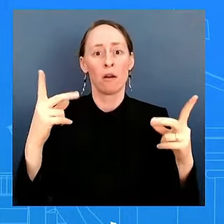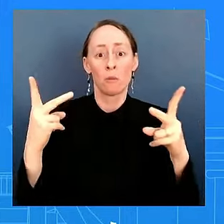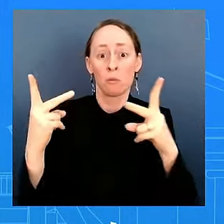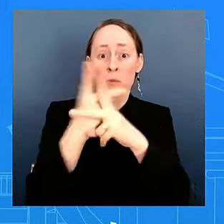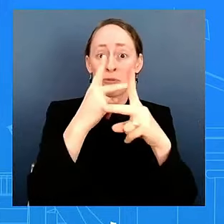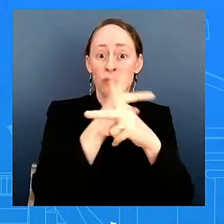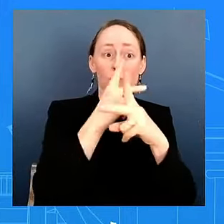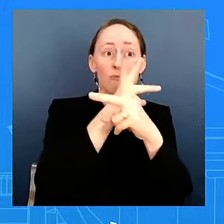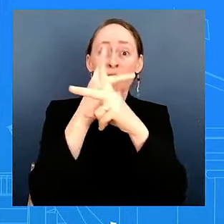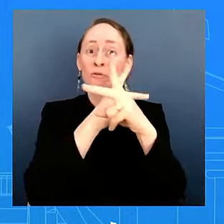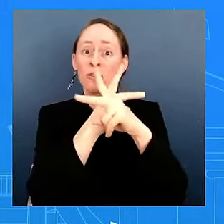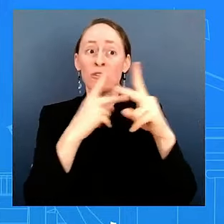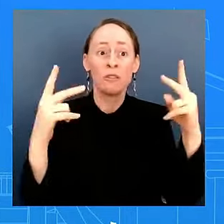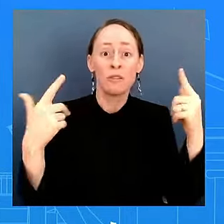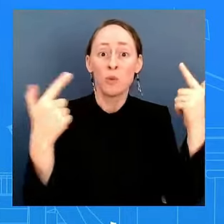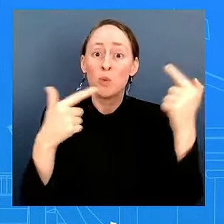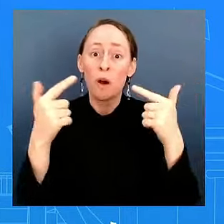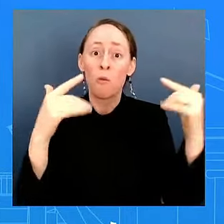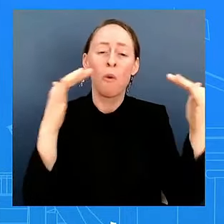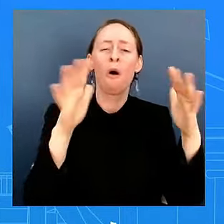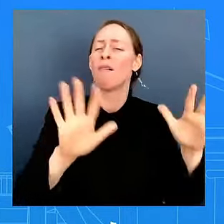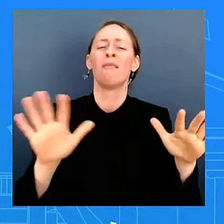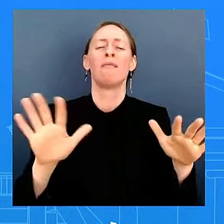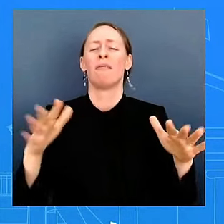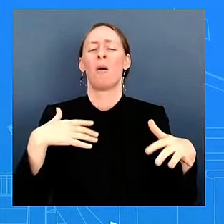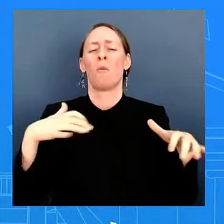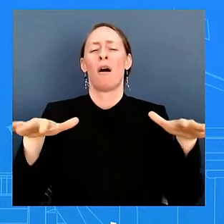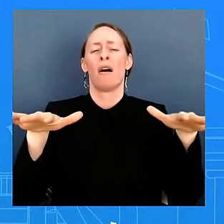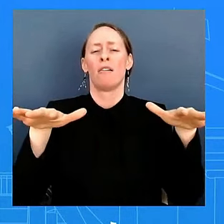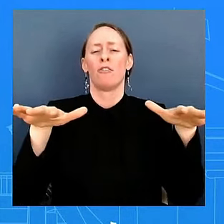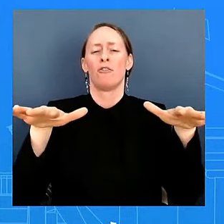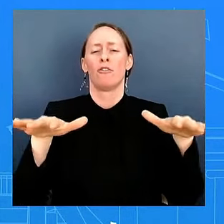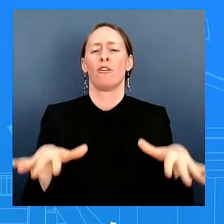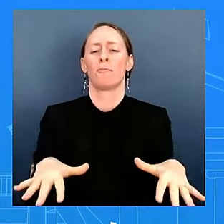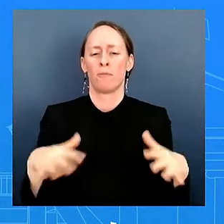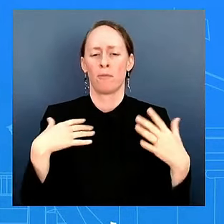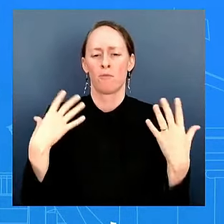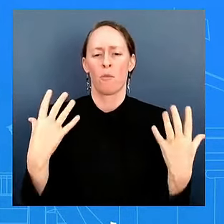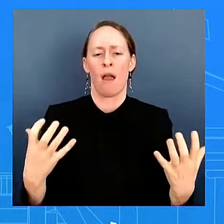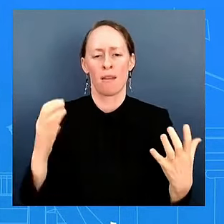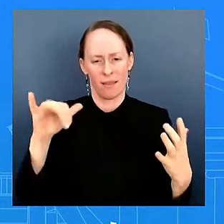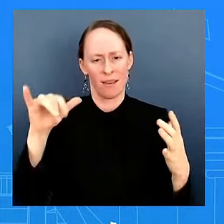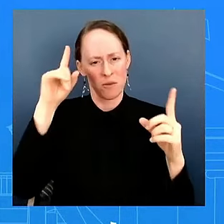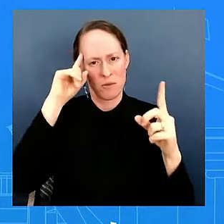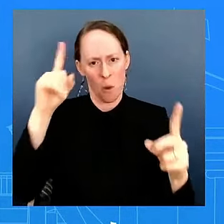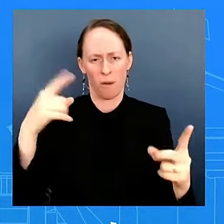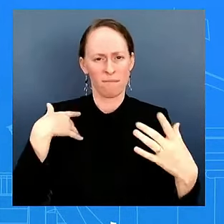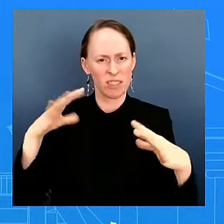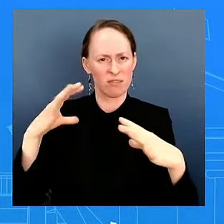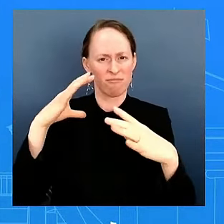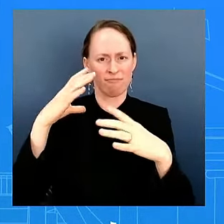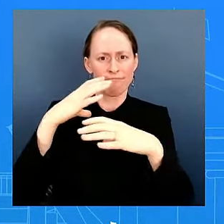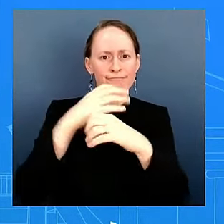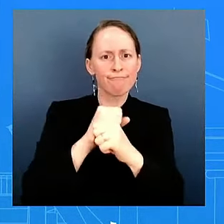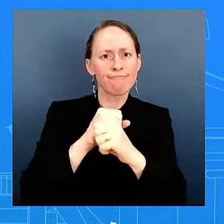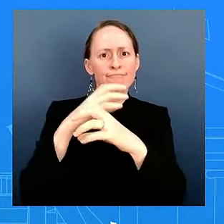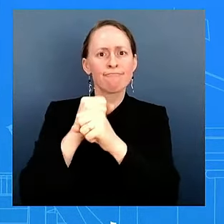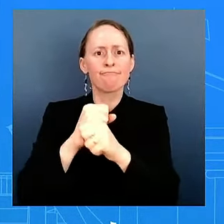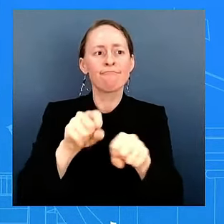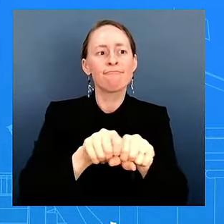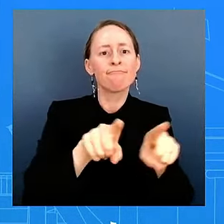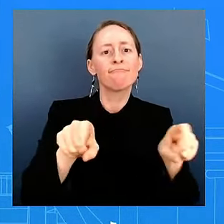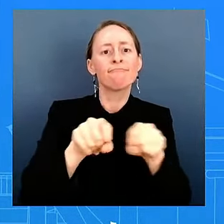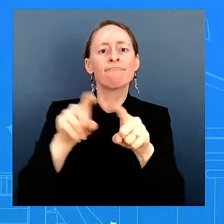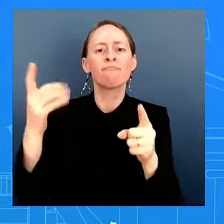tension. You have seen. You've seen the readouts. I'm sure you've read the three readouts that we've put out this week with the head of